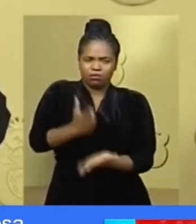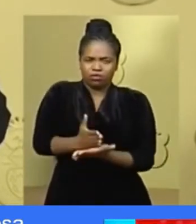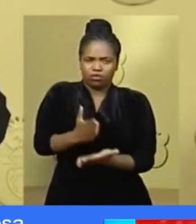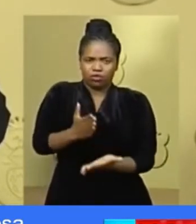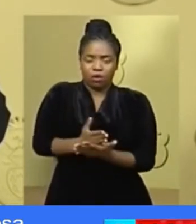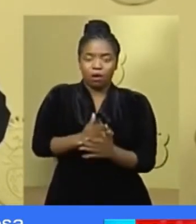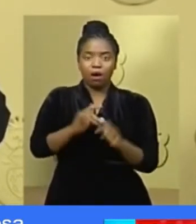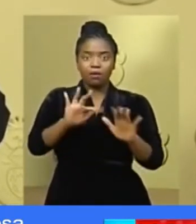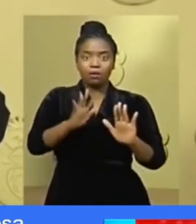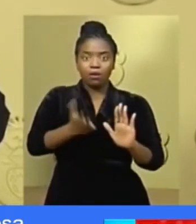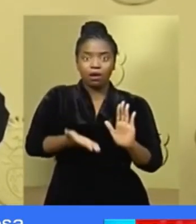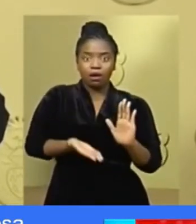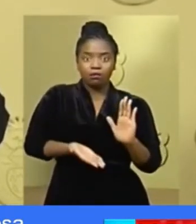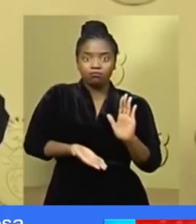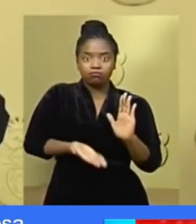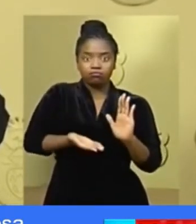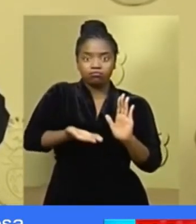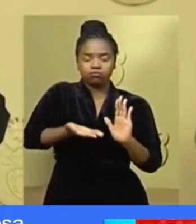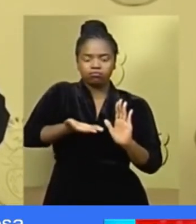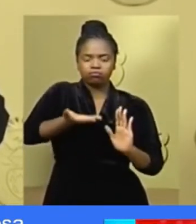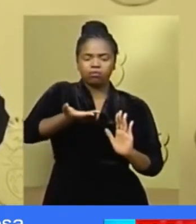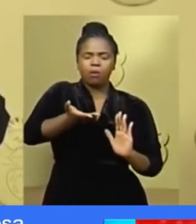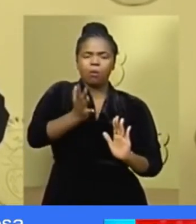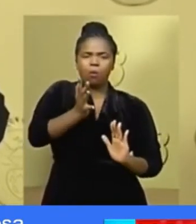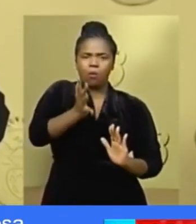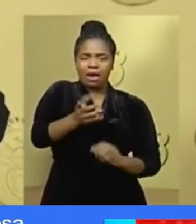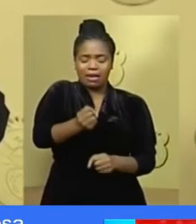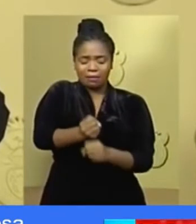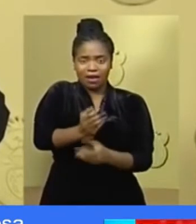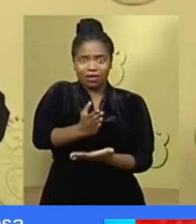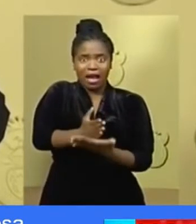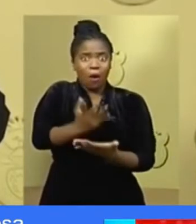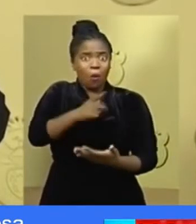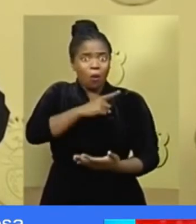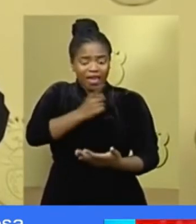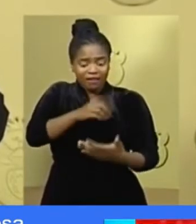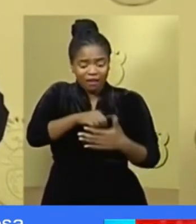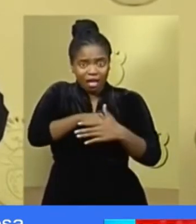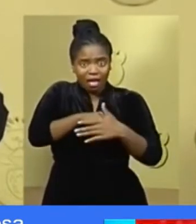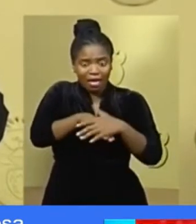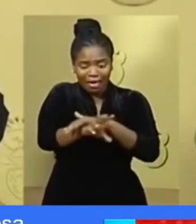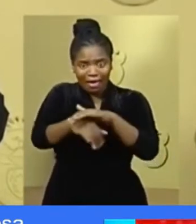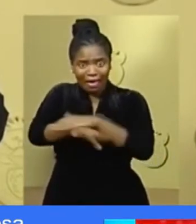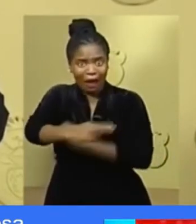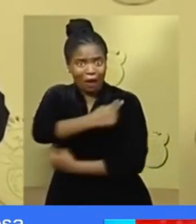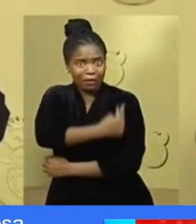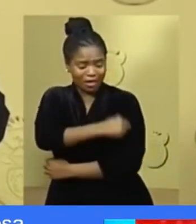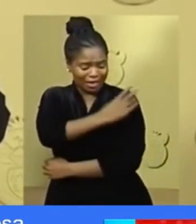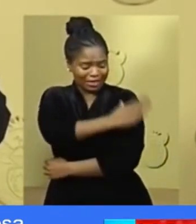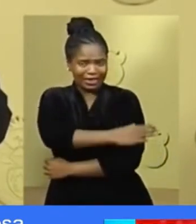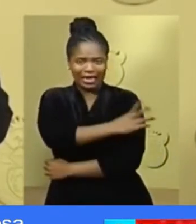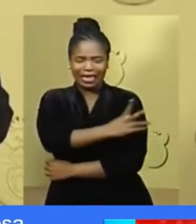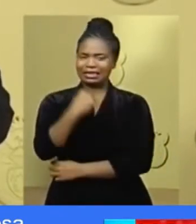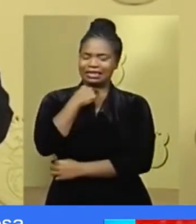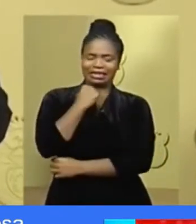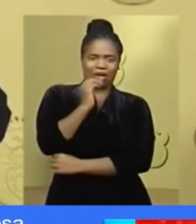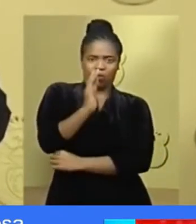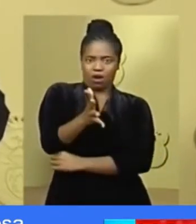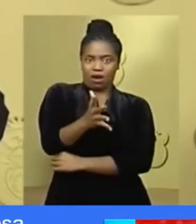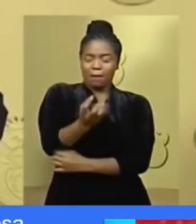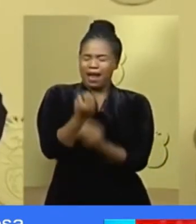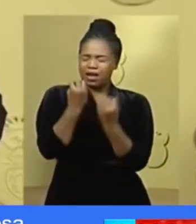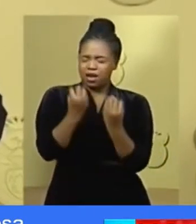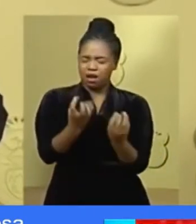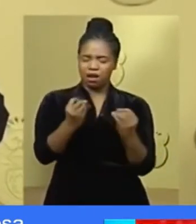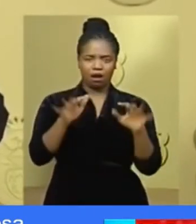in infections will stretch our health services beyond what we can manage and many people will